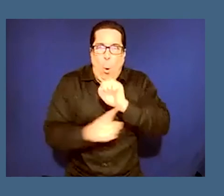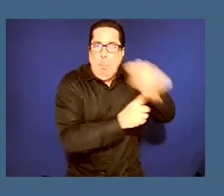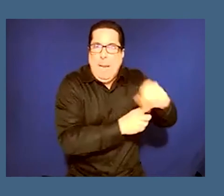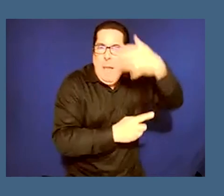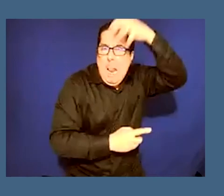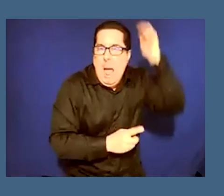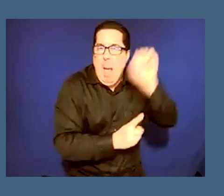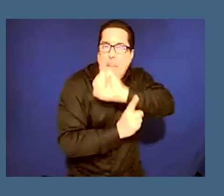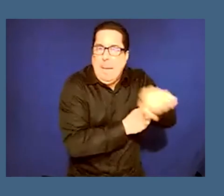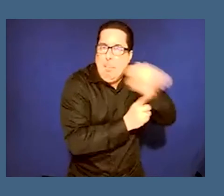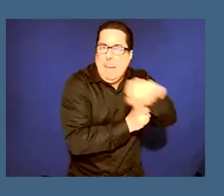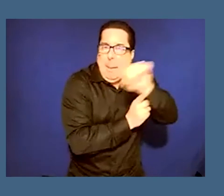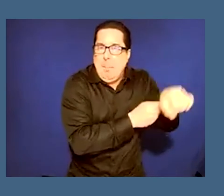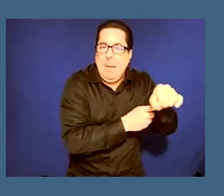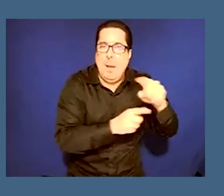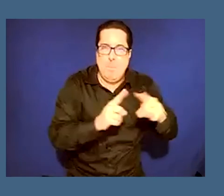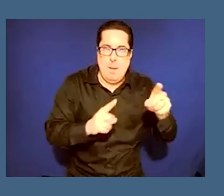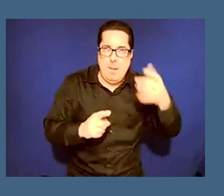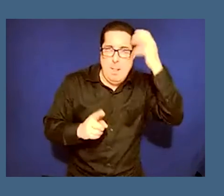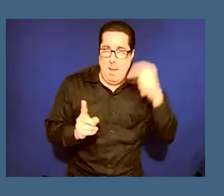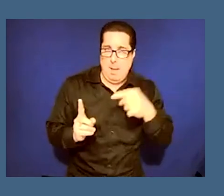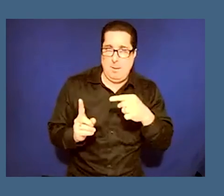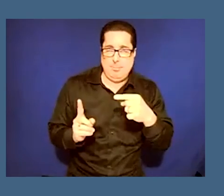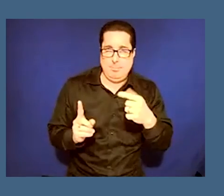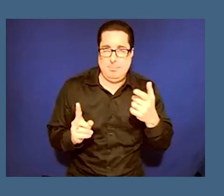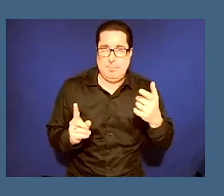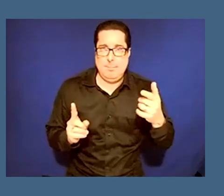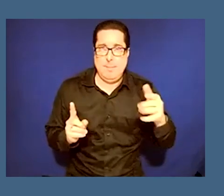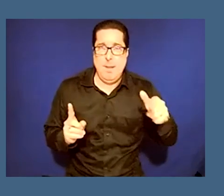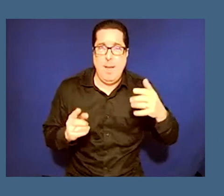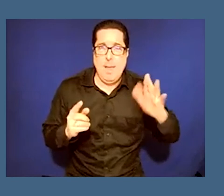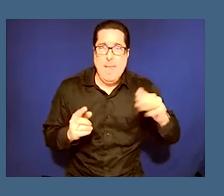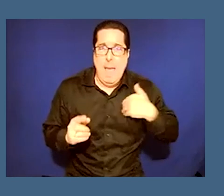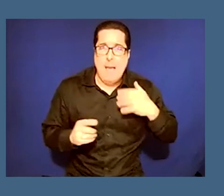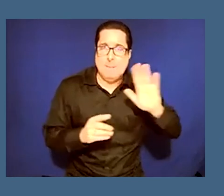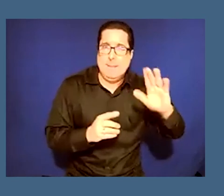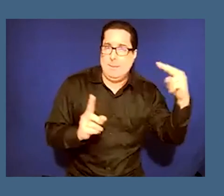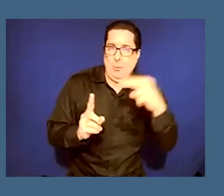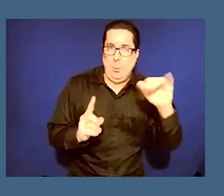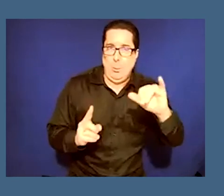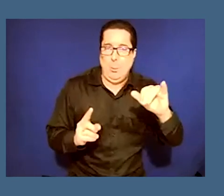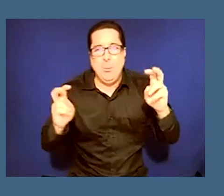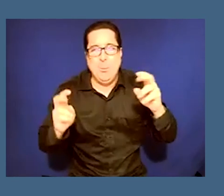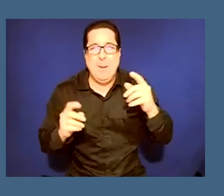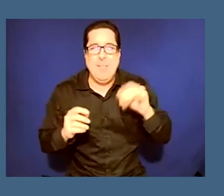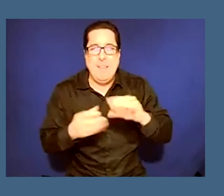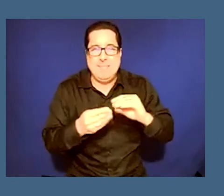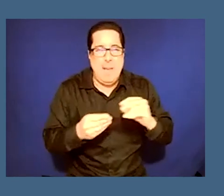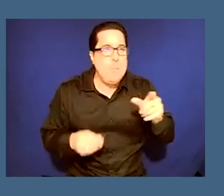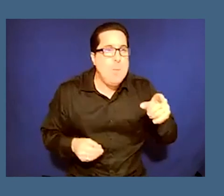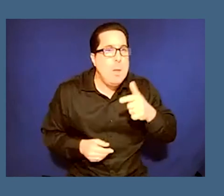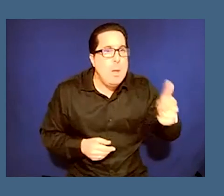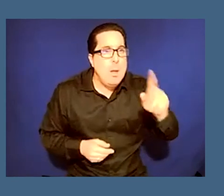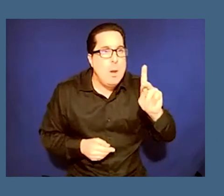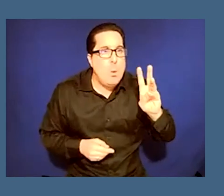you in terms of uh what makes for healing i think a healing place is a place that factors